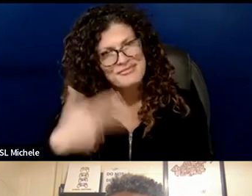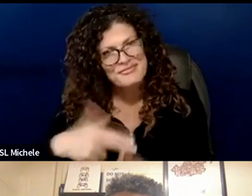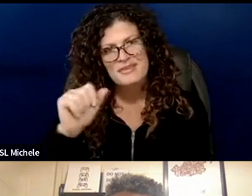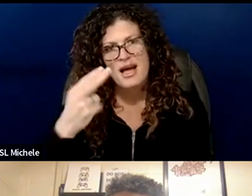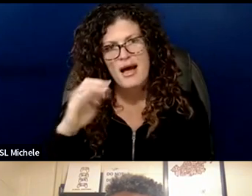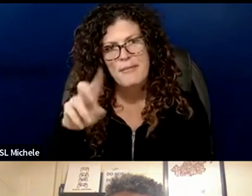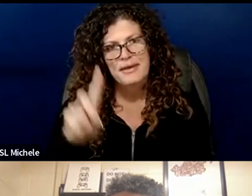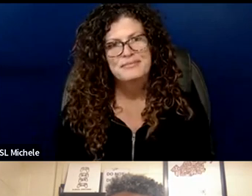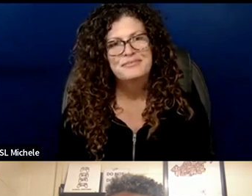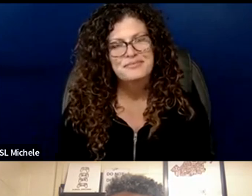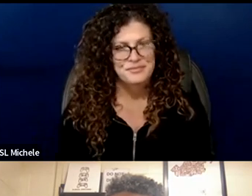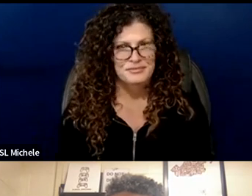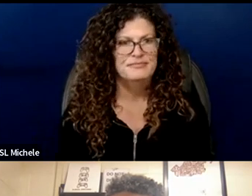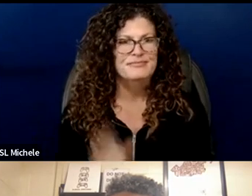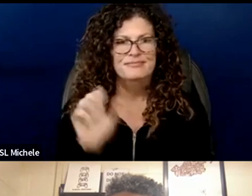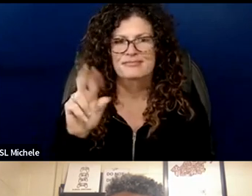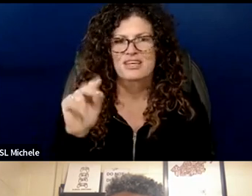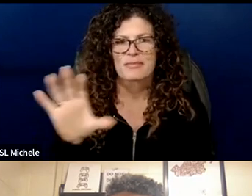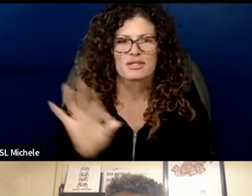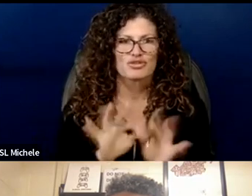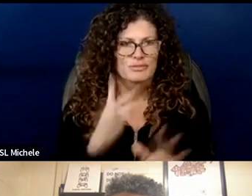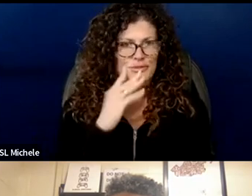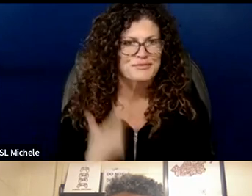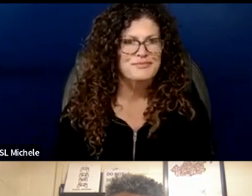ahmed arabai i will be your arabic interpreter today